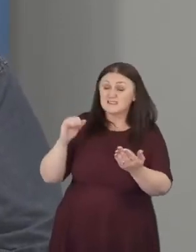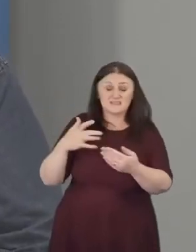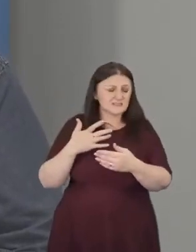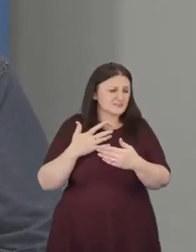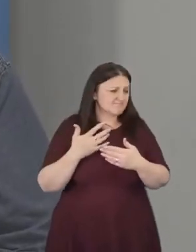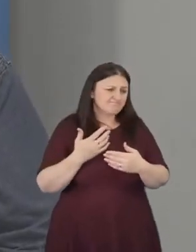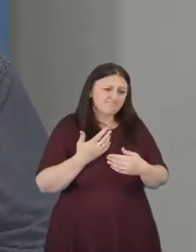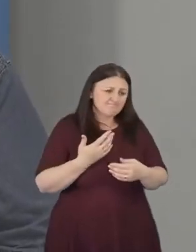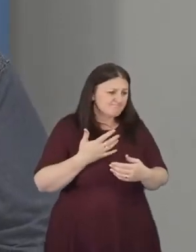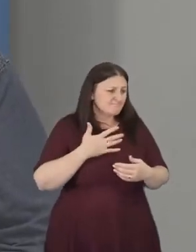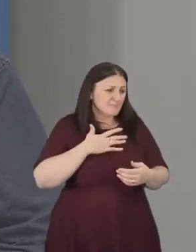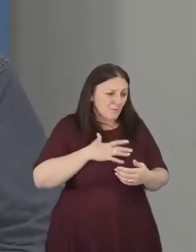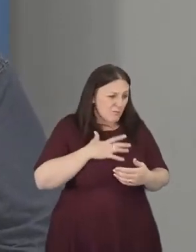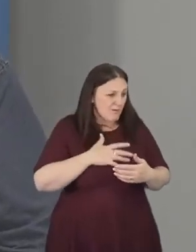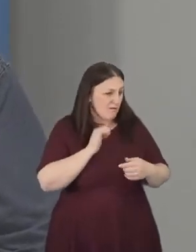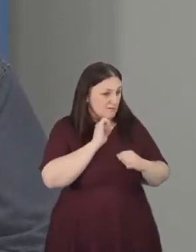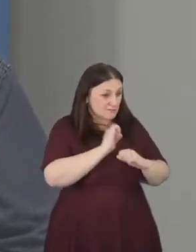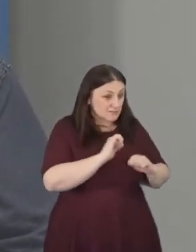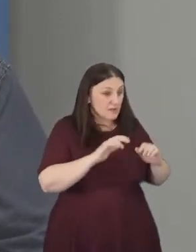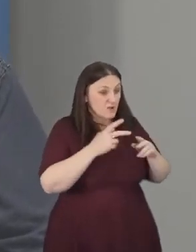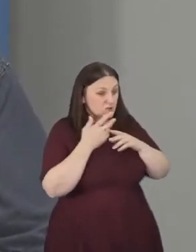and for its restoration.